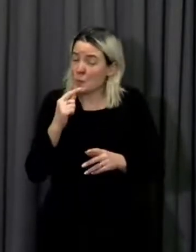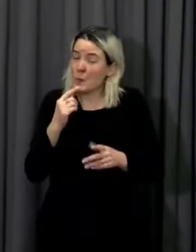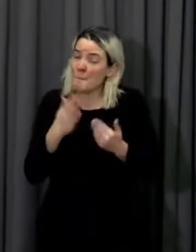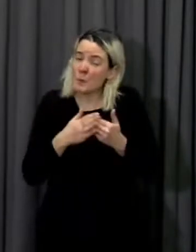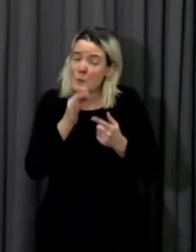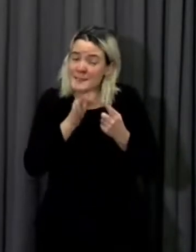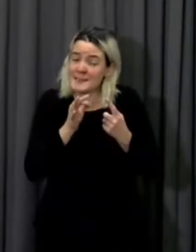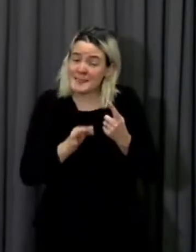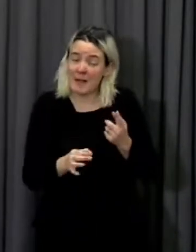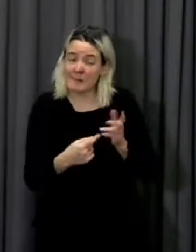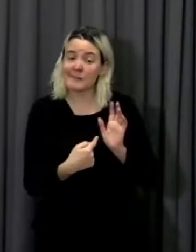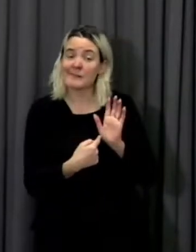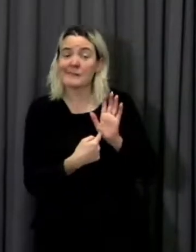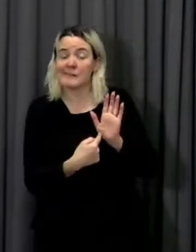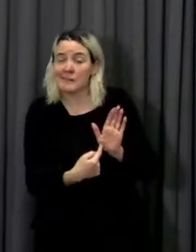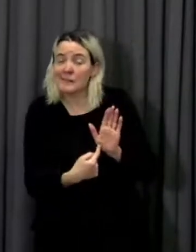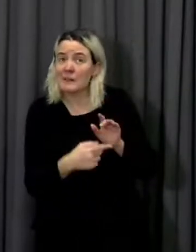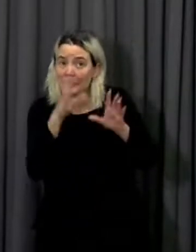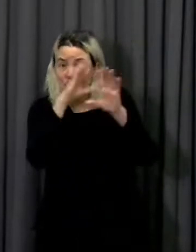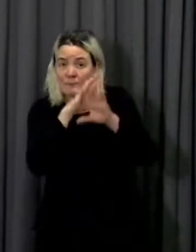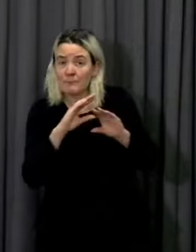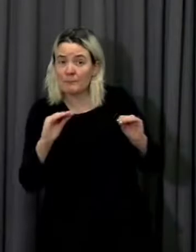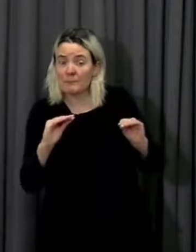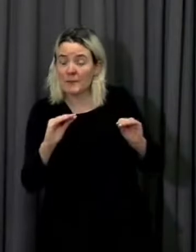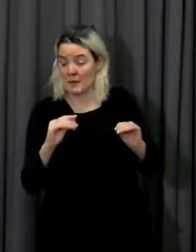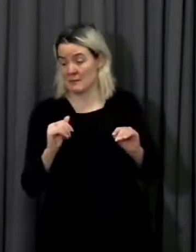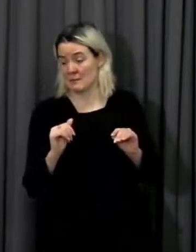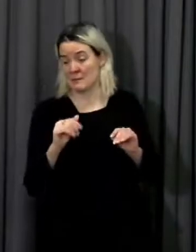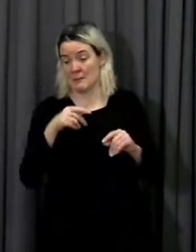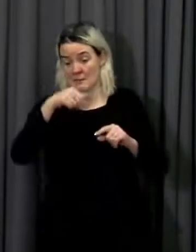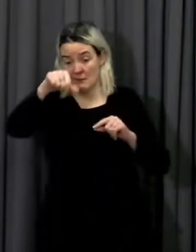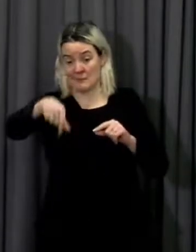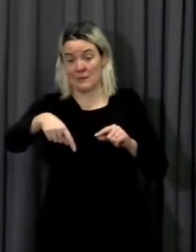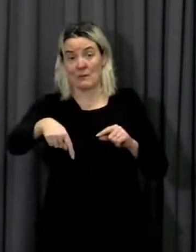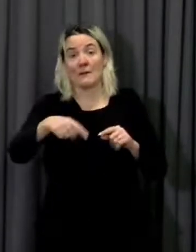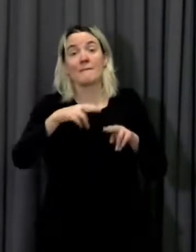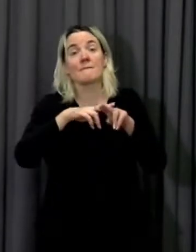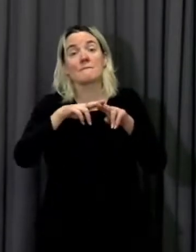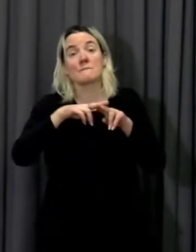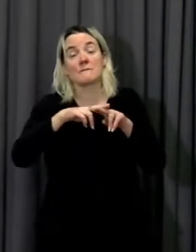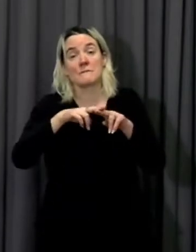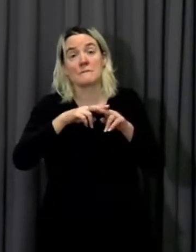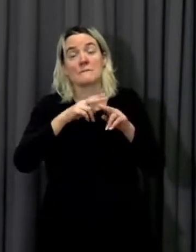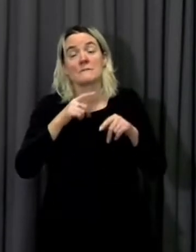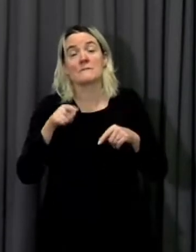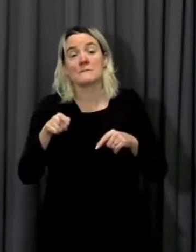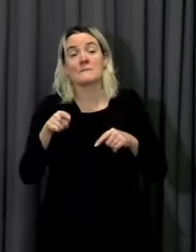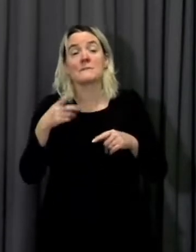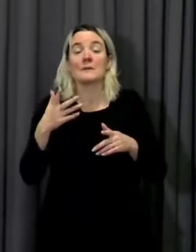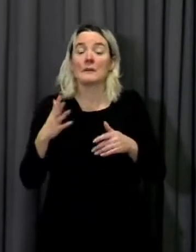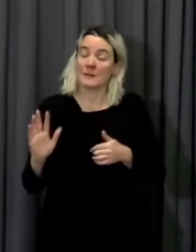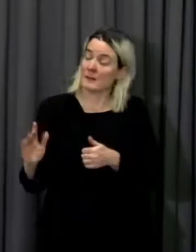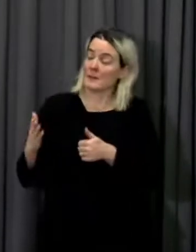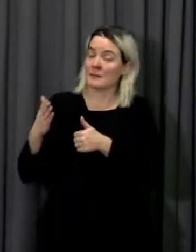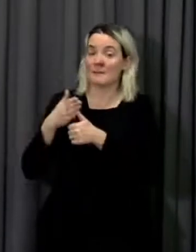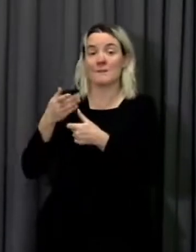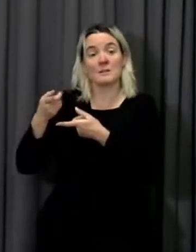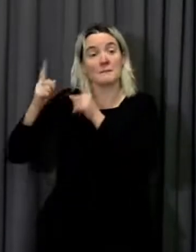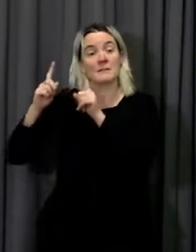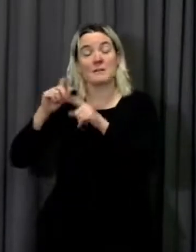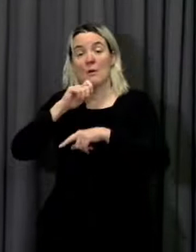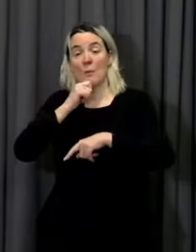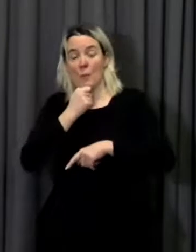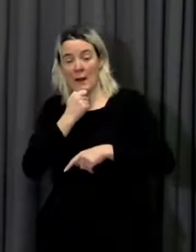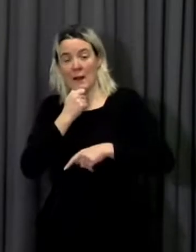beth ni'n gobeithio yn y maes yma ar ddidd Gwener, pryd fwy o'r syniad, ynglyn â